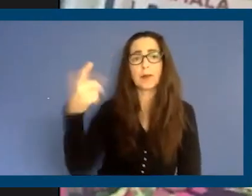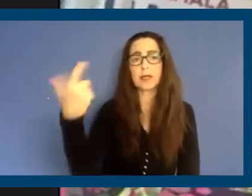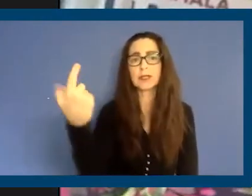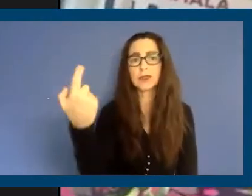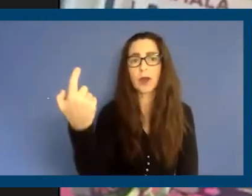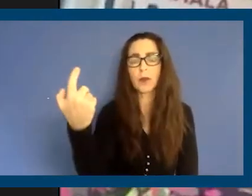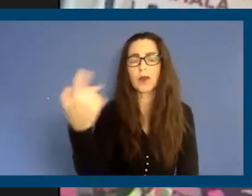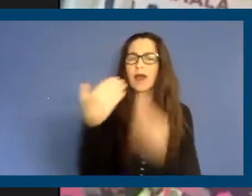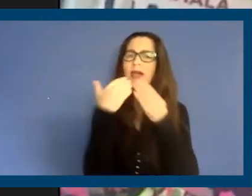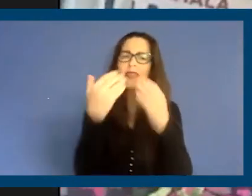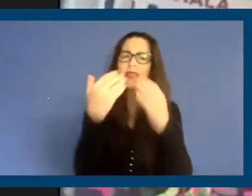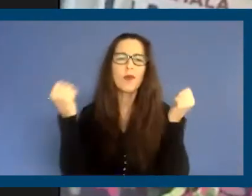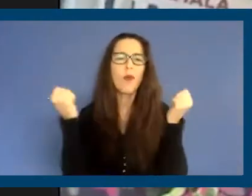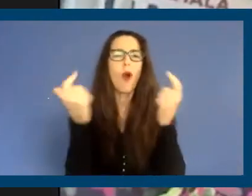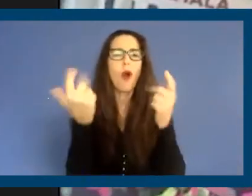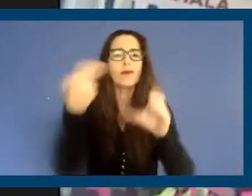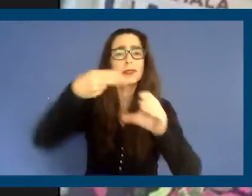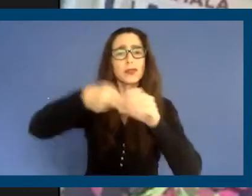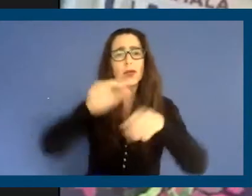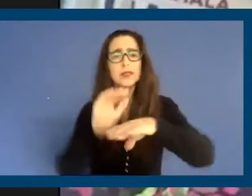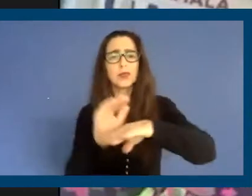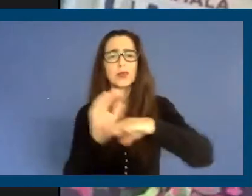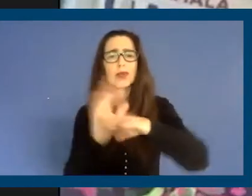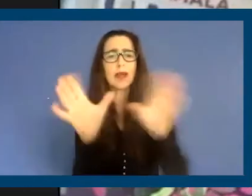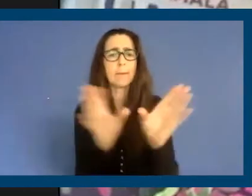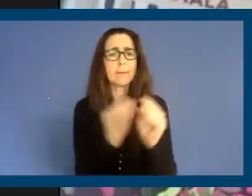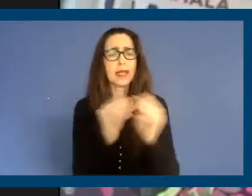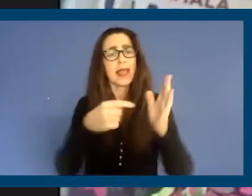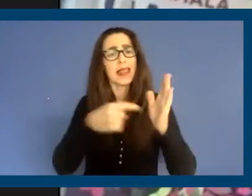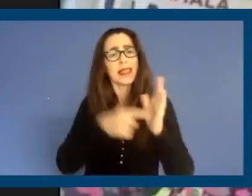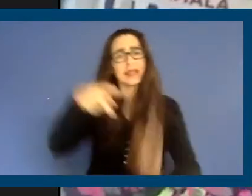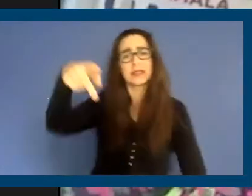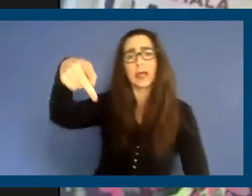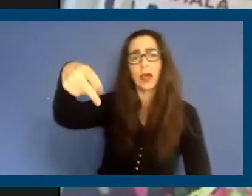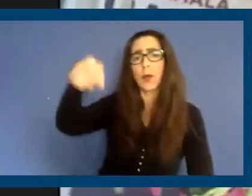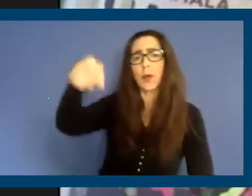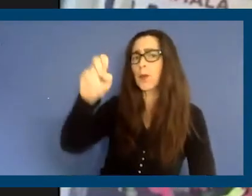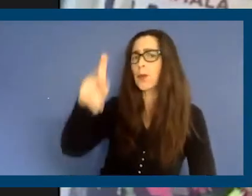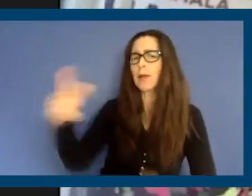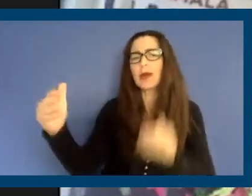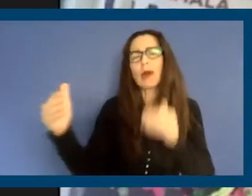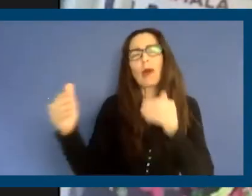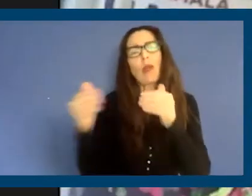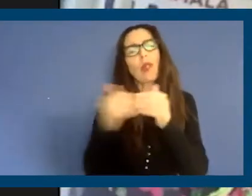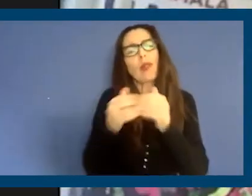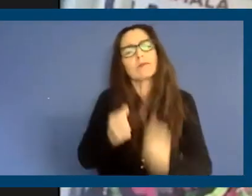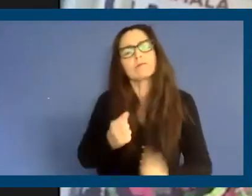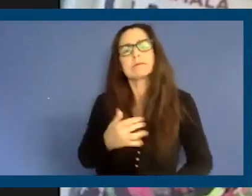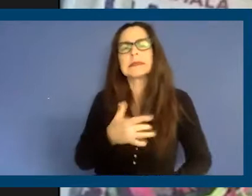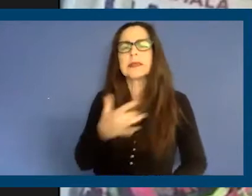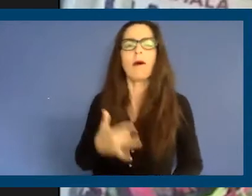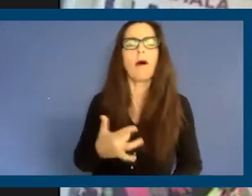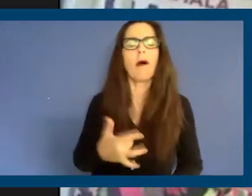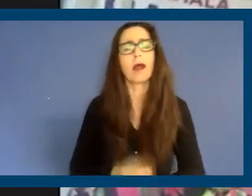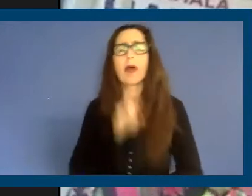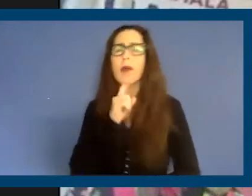say thank you all for joining us this evening. This proposition is near and dear to my heart. It's something I truly